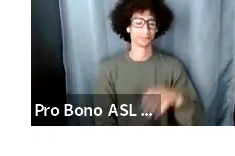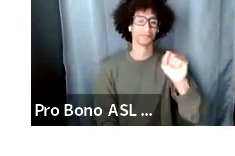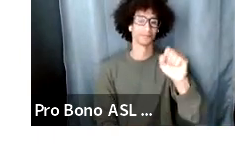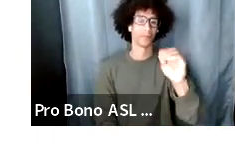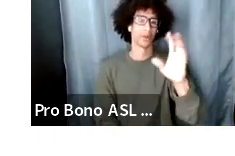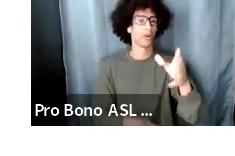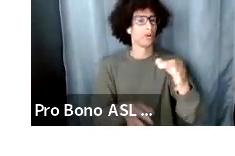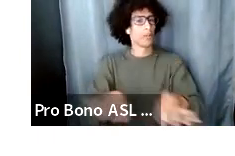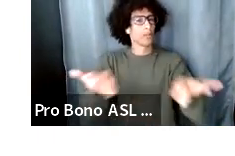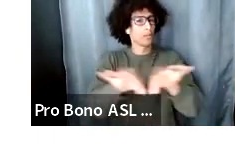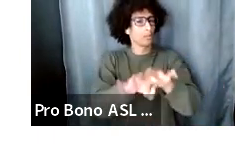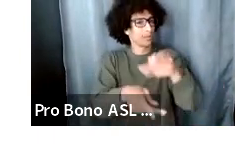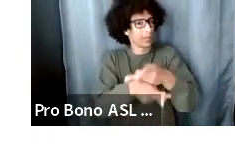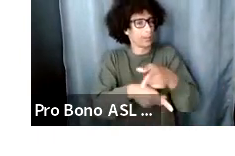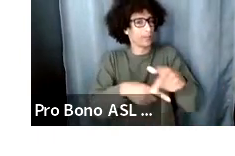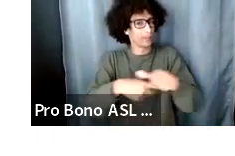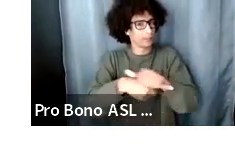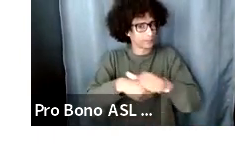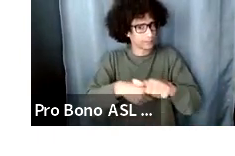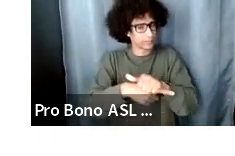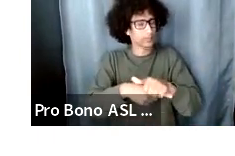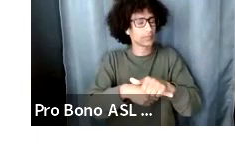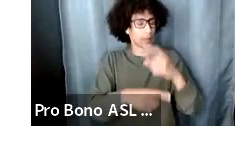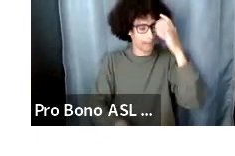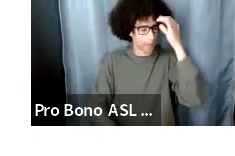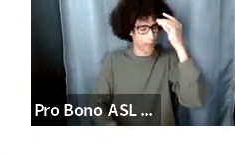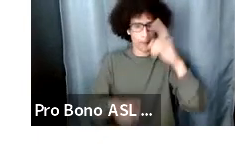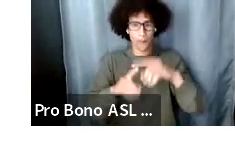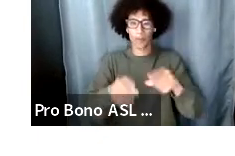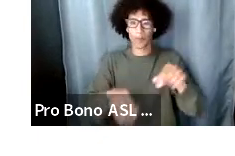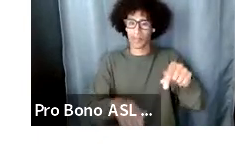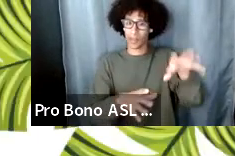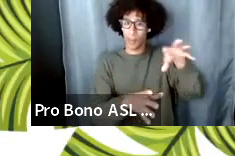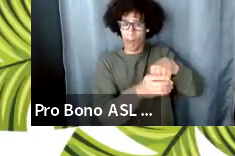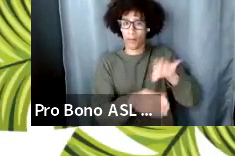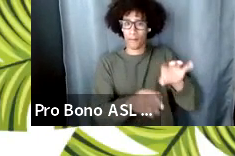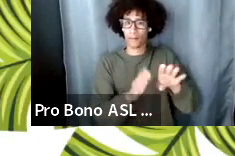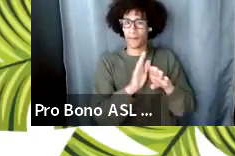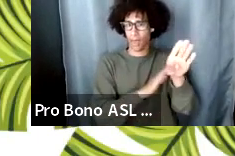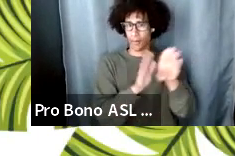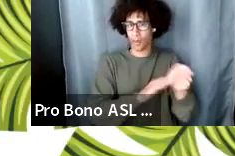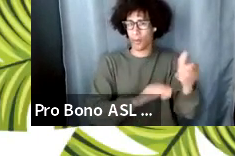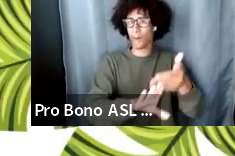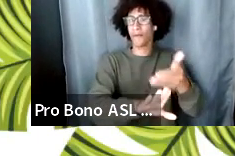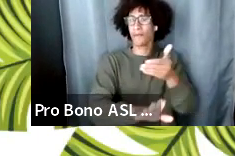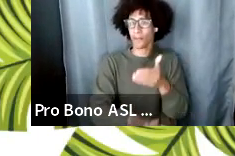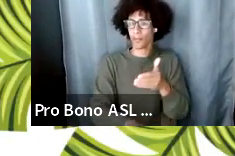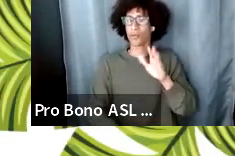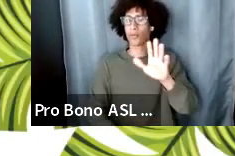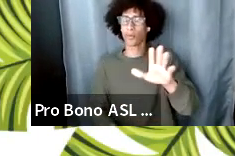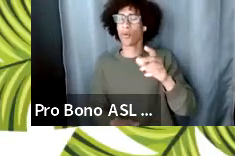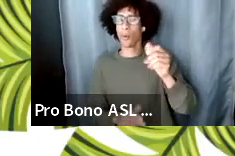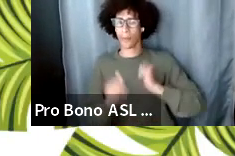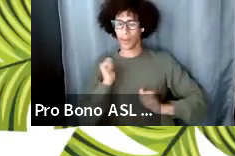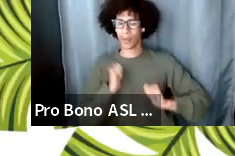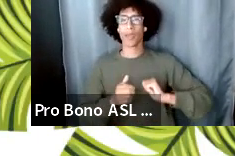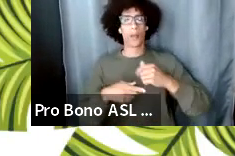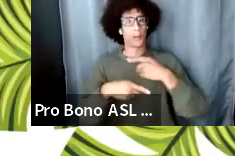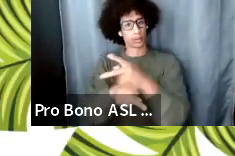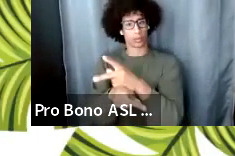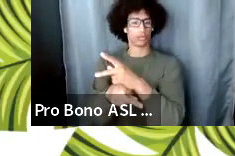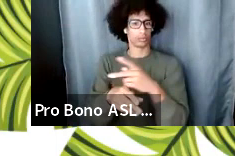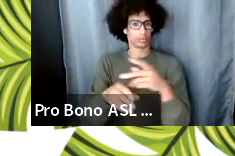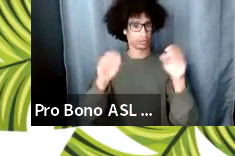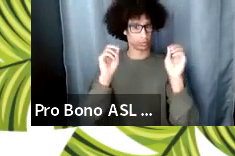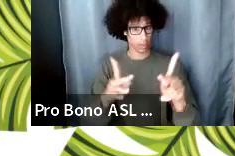in mind but it is all part of your development uh before your play gets produced so your play is produced you've had a